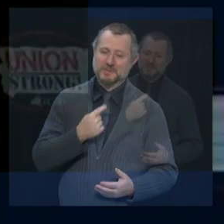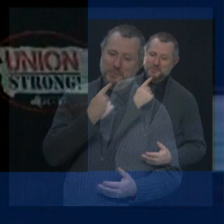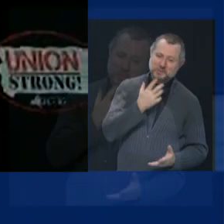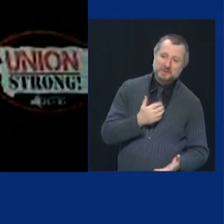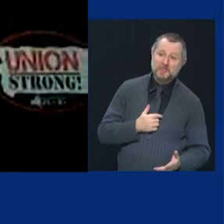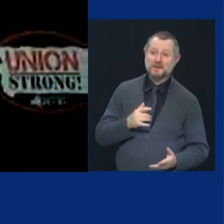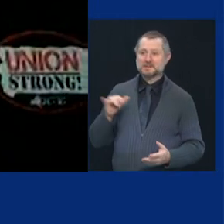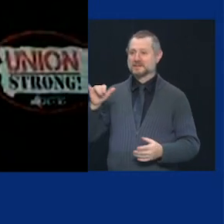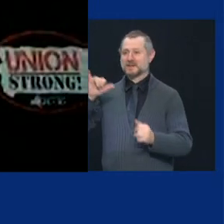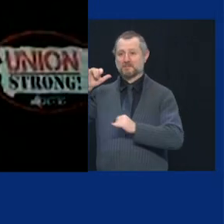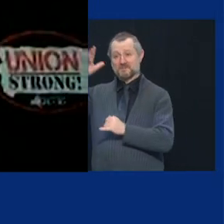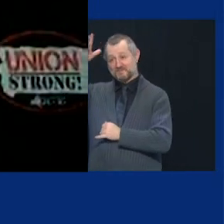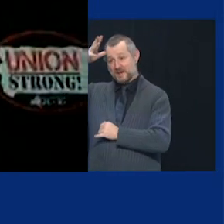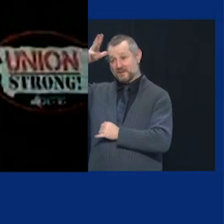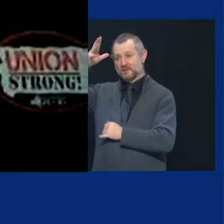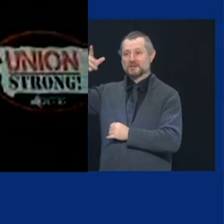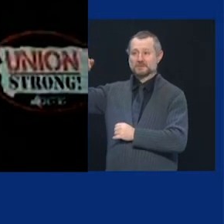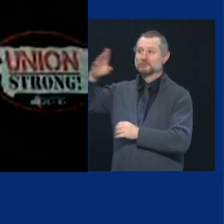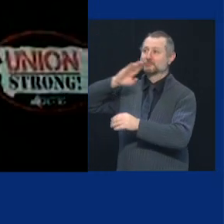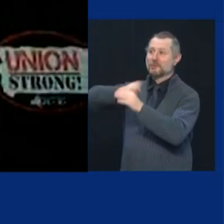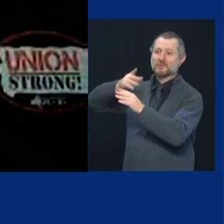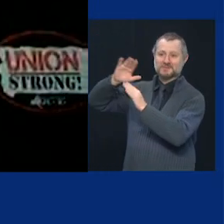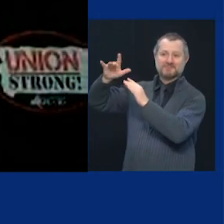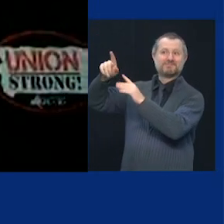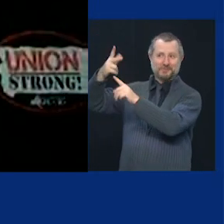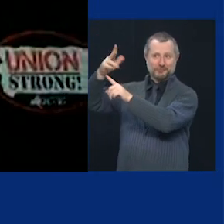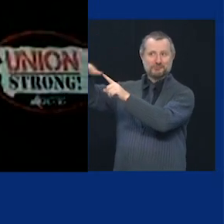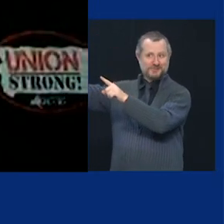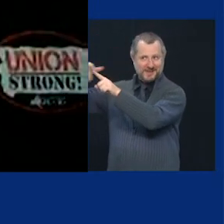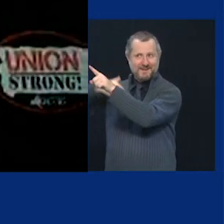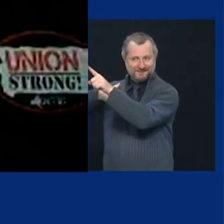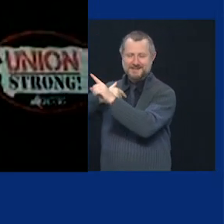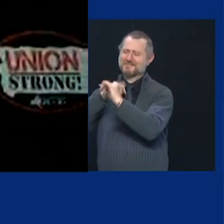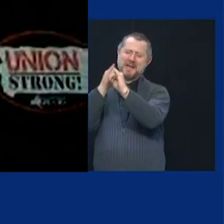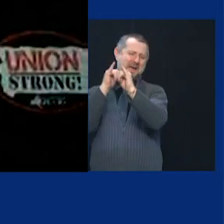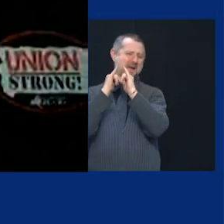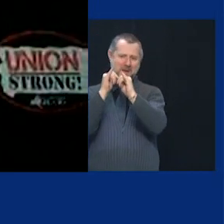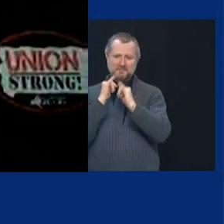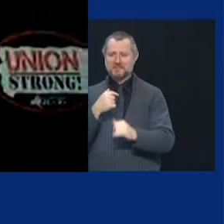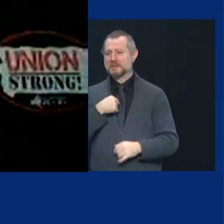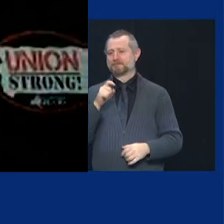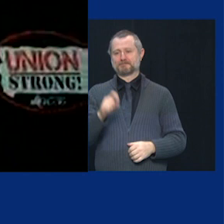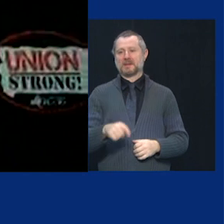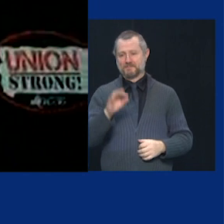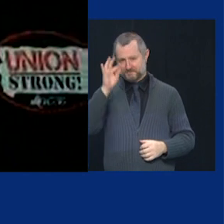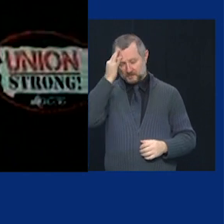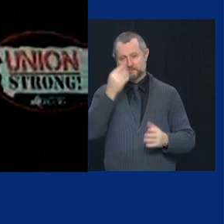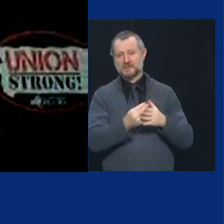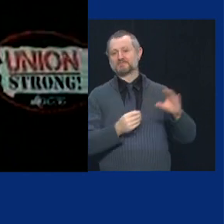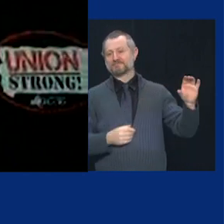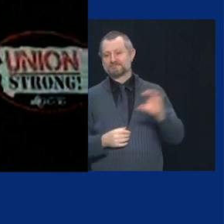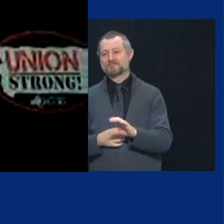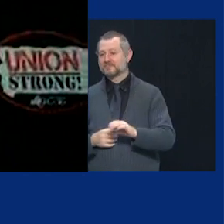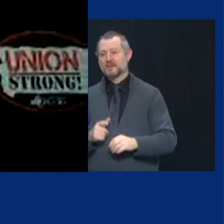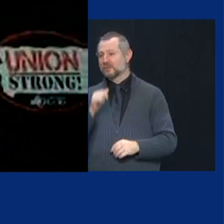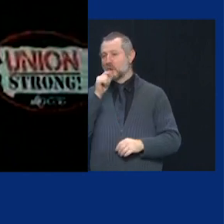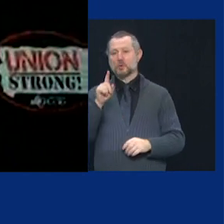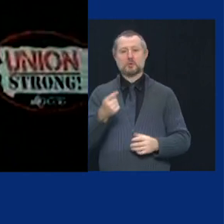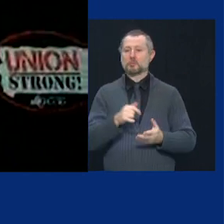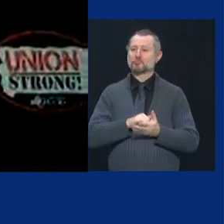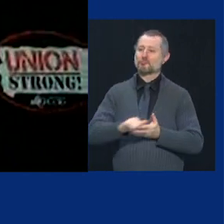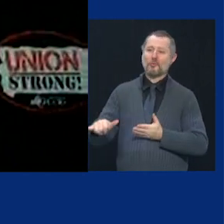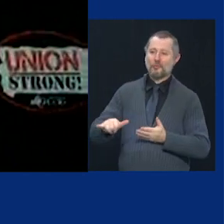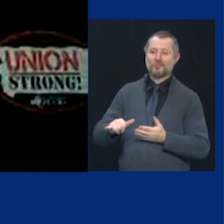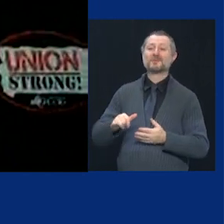like me i know you feel the same way and that's why we desperately need the federal aid this isn't a new york issue this isn't a union issue